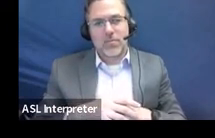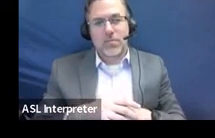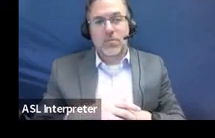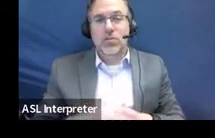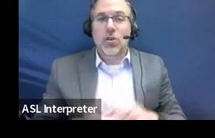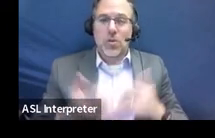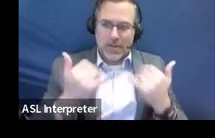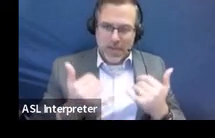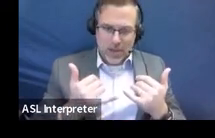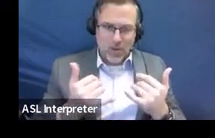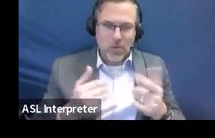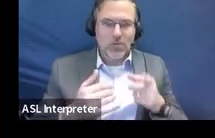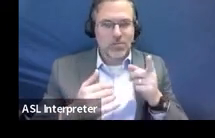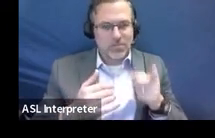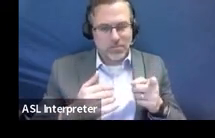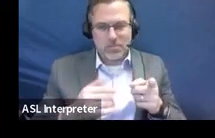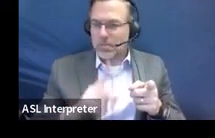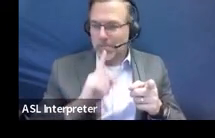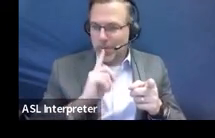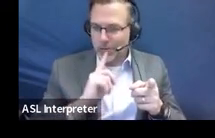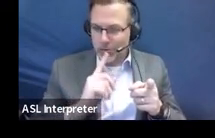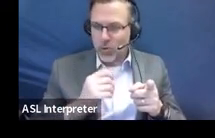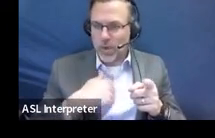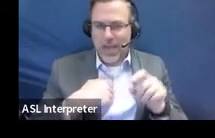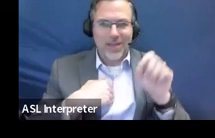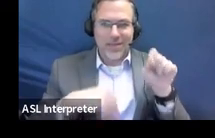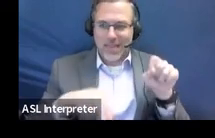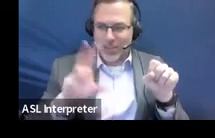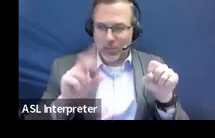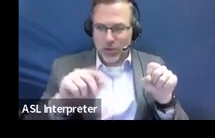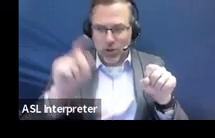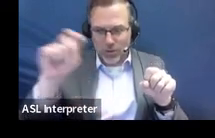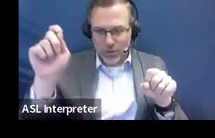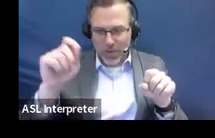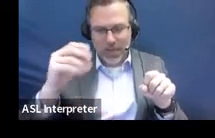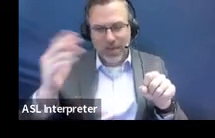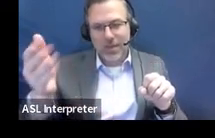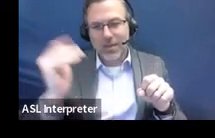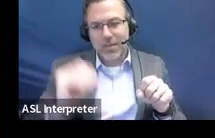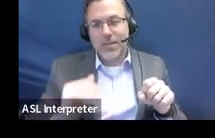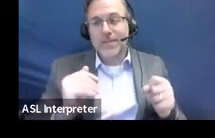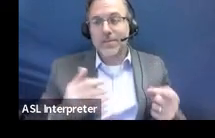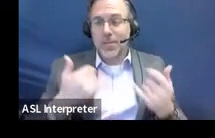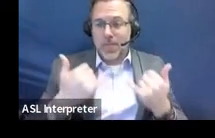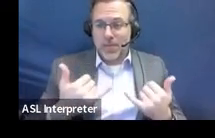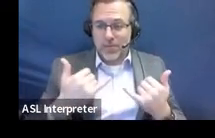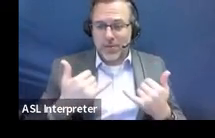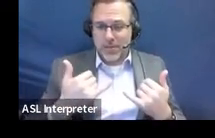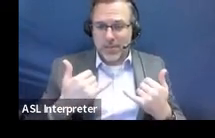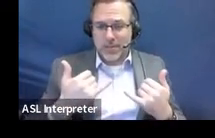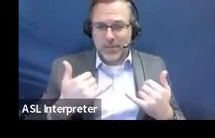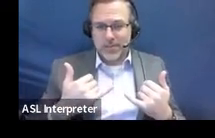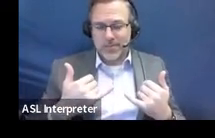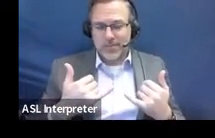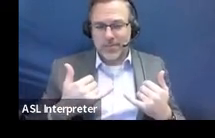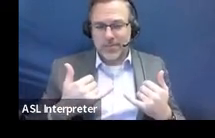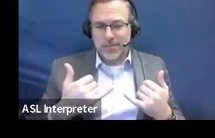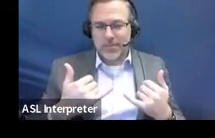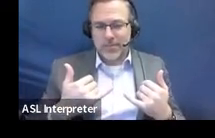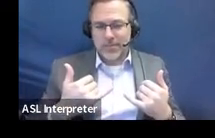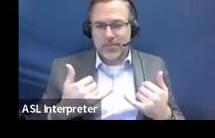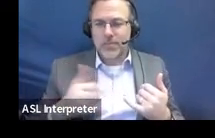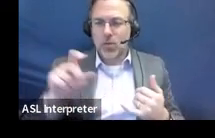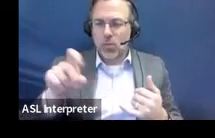forms right now, we're making sure that we have the yes, no checked. And right now we're looking for all of those